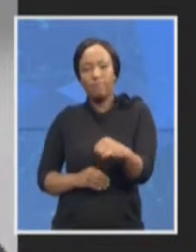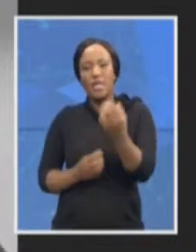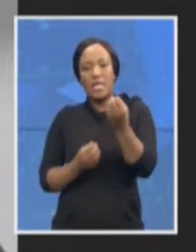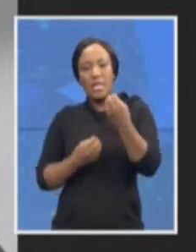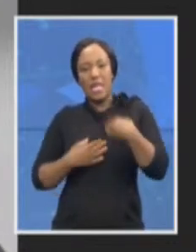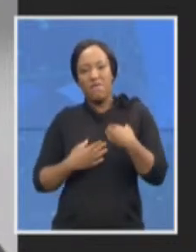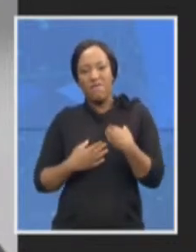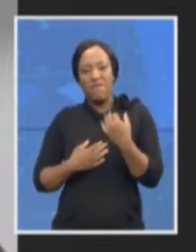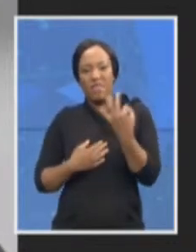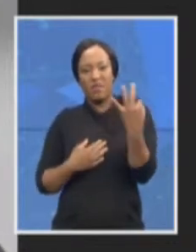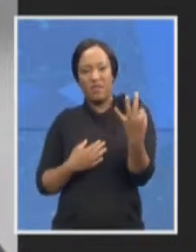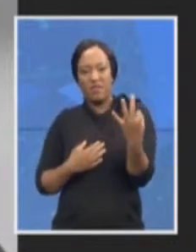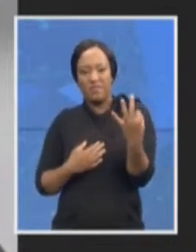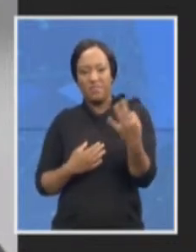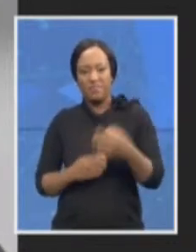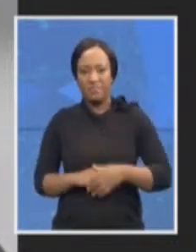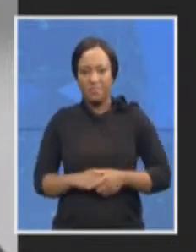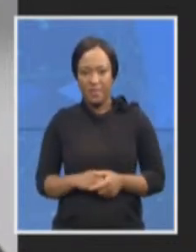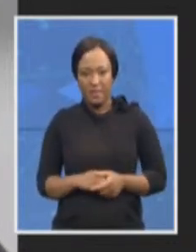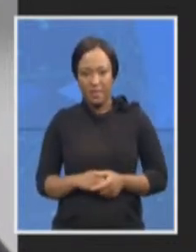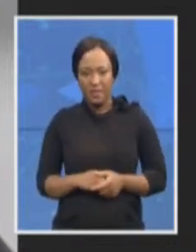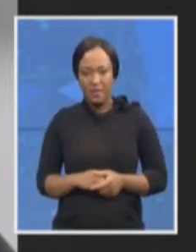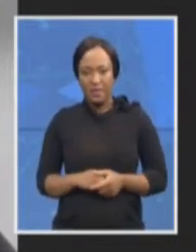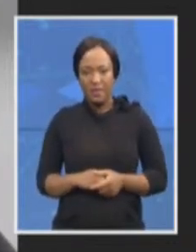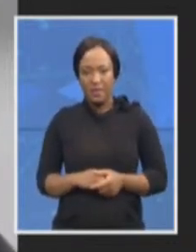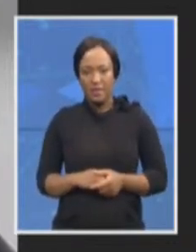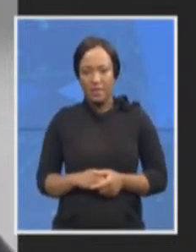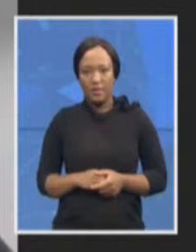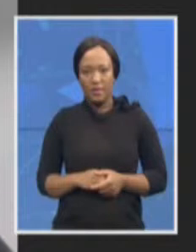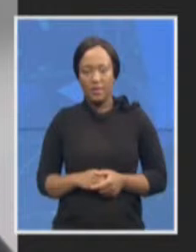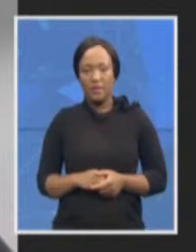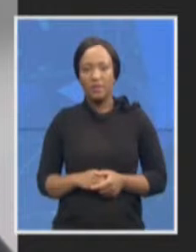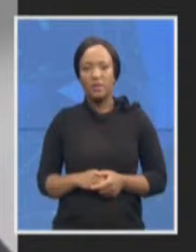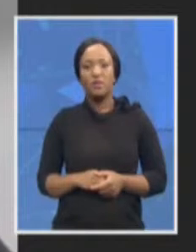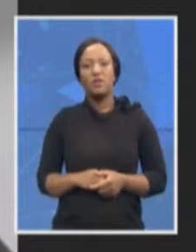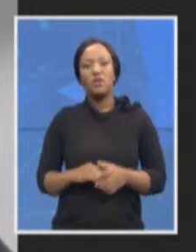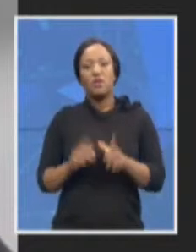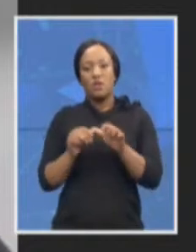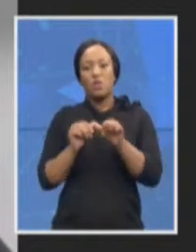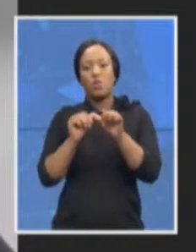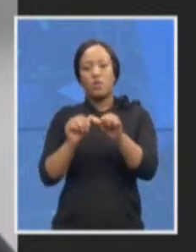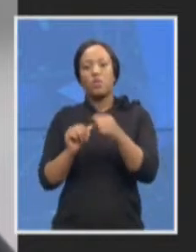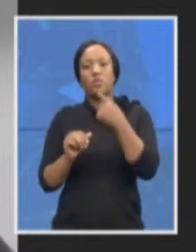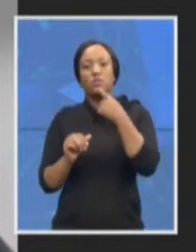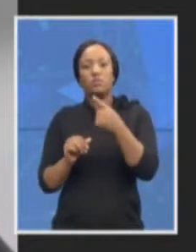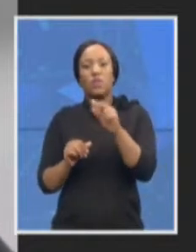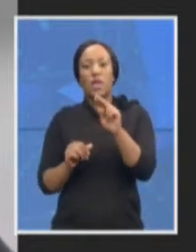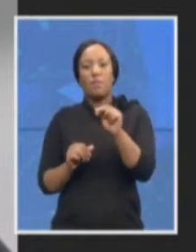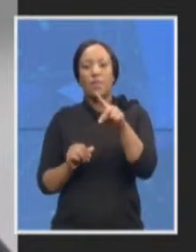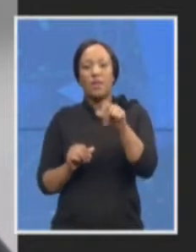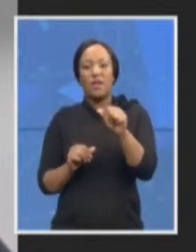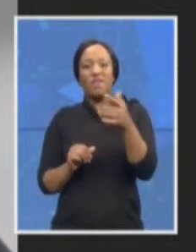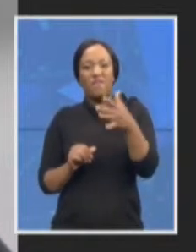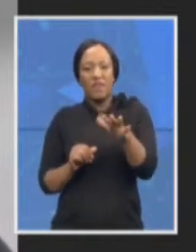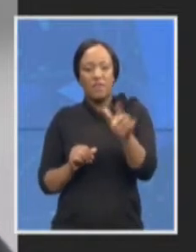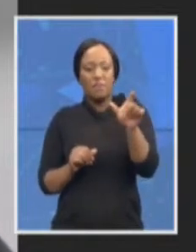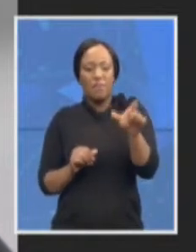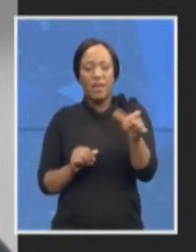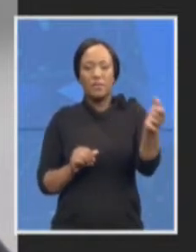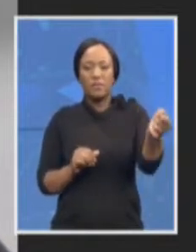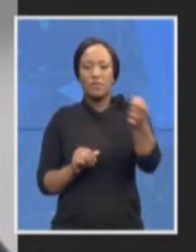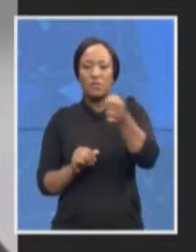and it continues has the NPA successfully prosecuted a high profile financial crime in the last five years